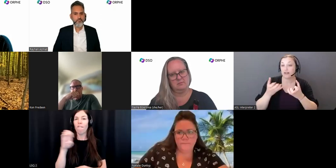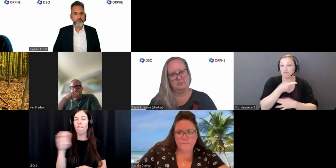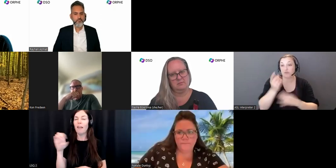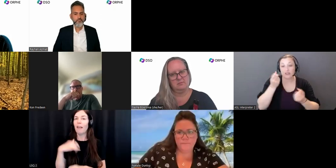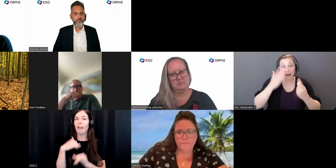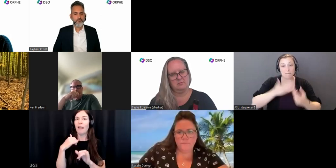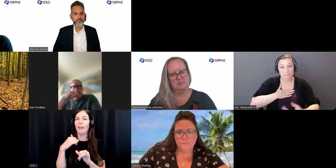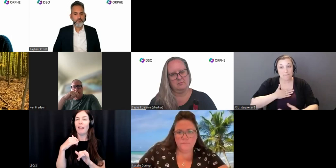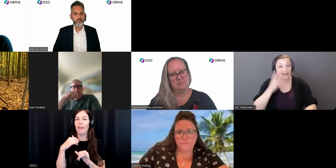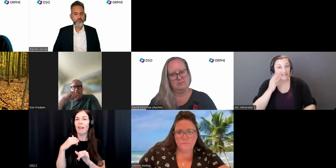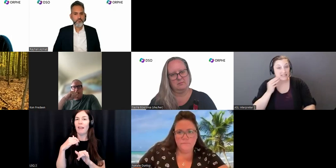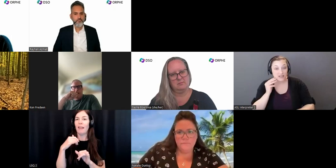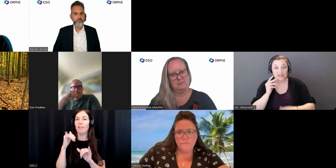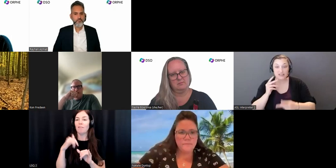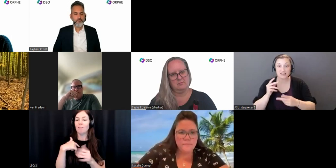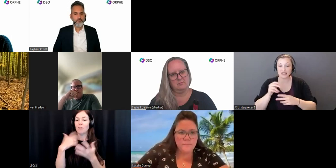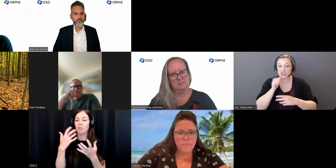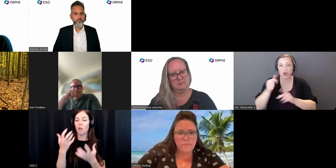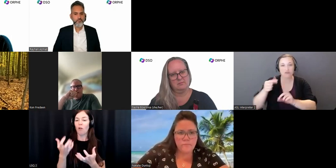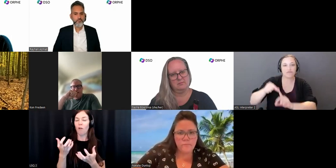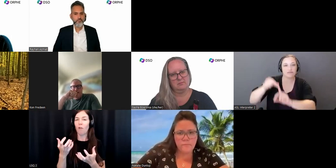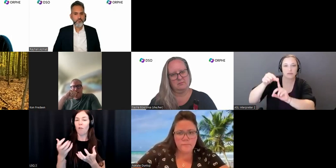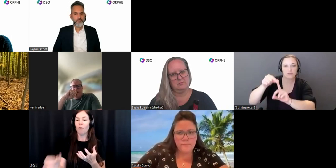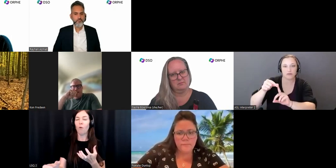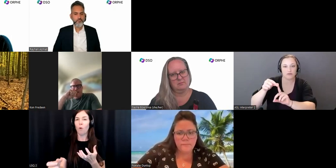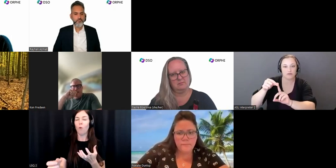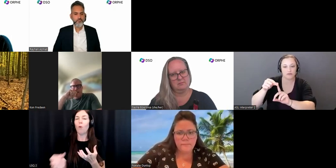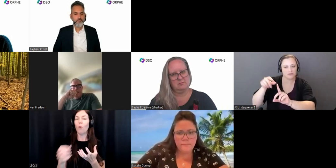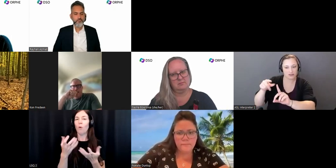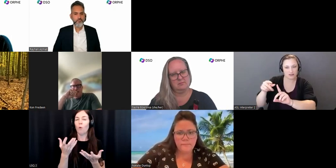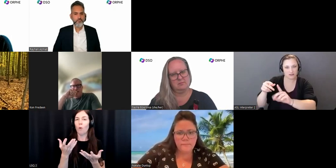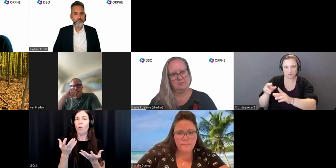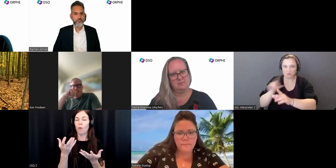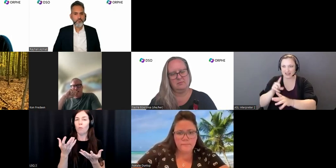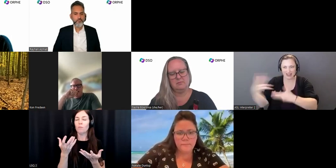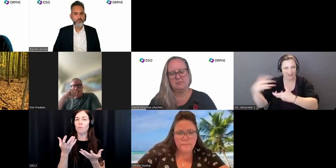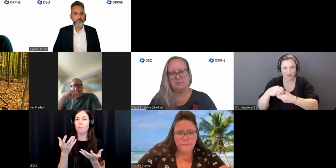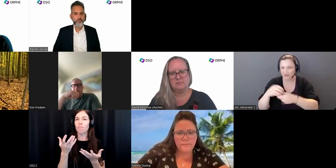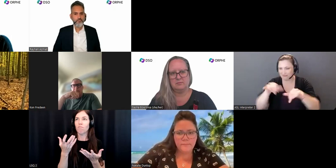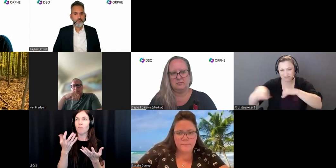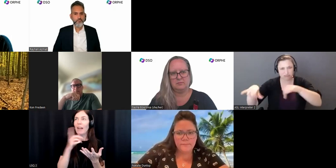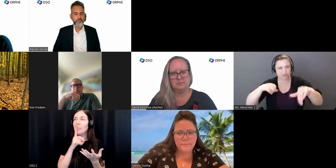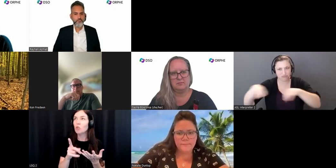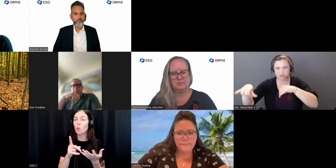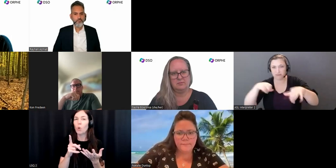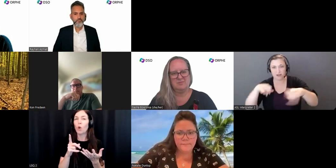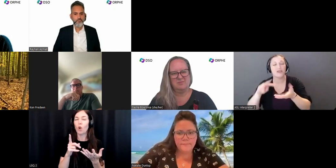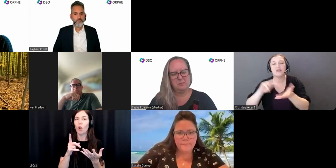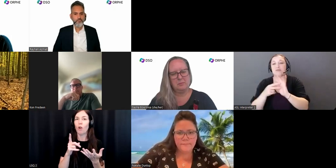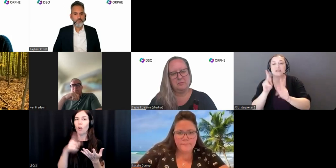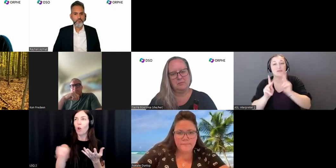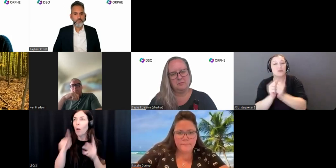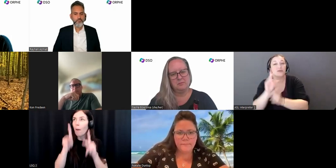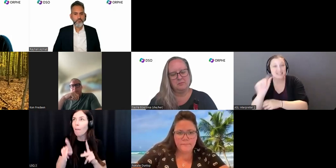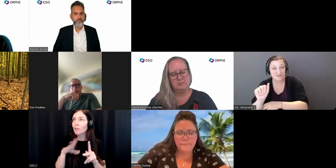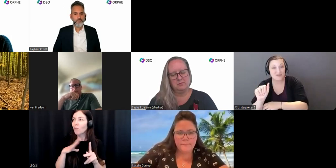people who look and sound and operate differently have a meaningful place in the screen industry. Je